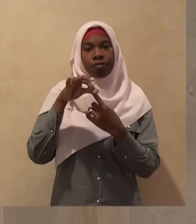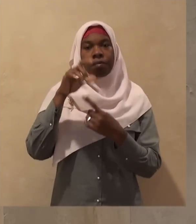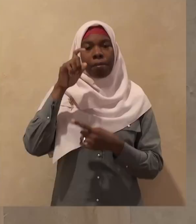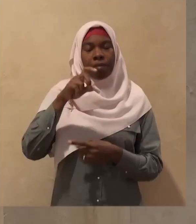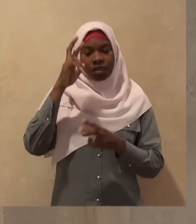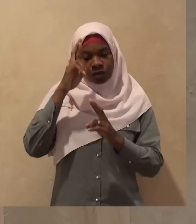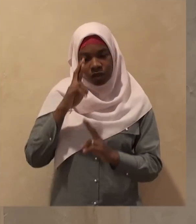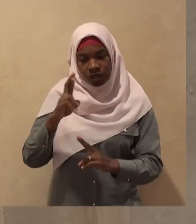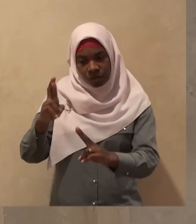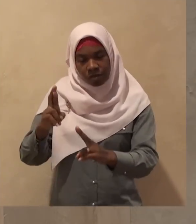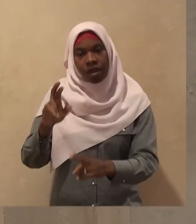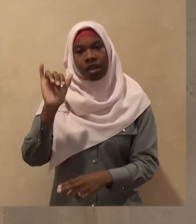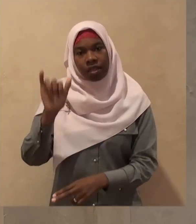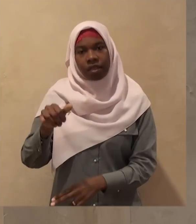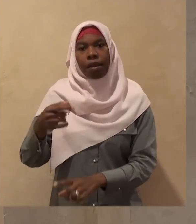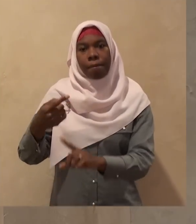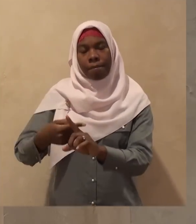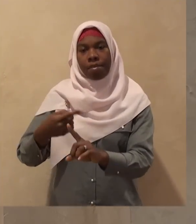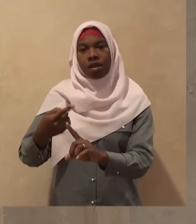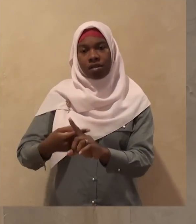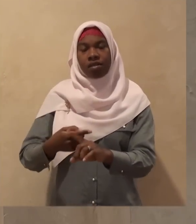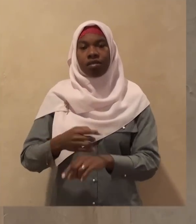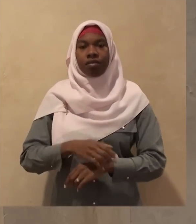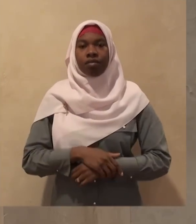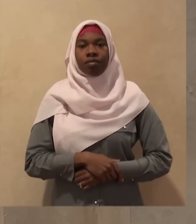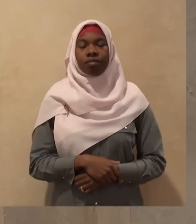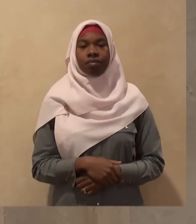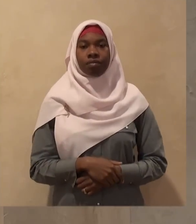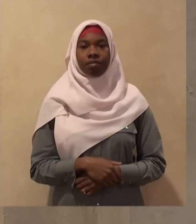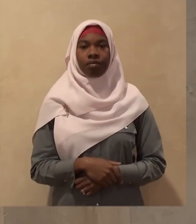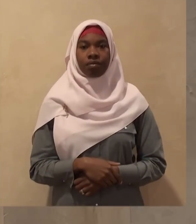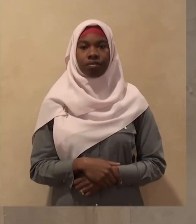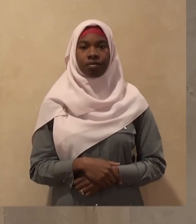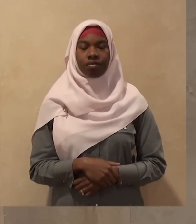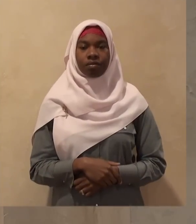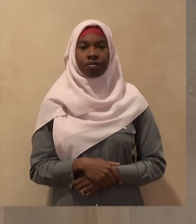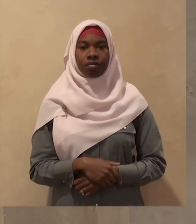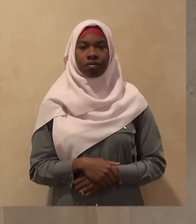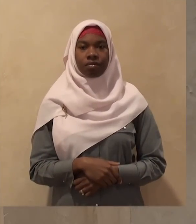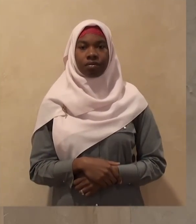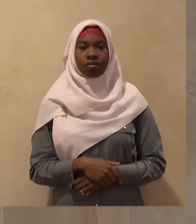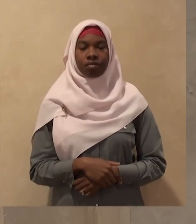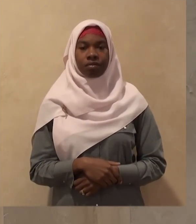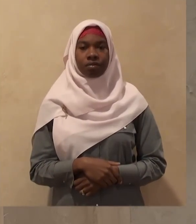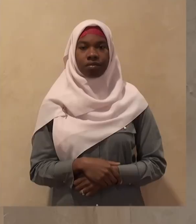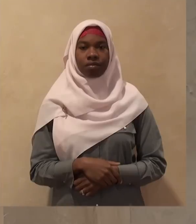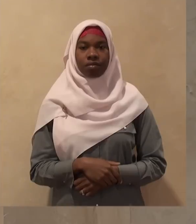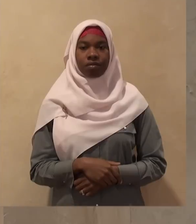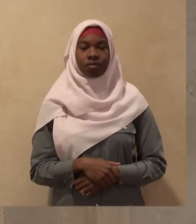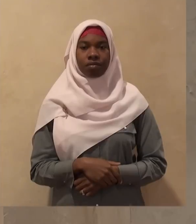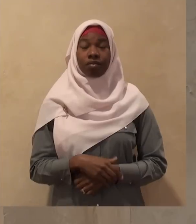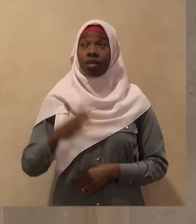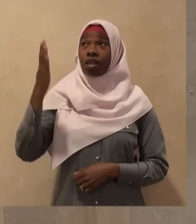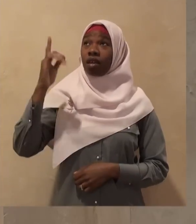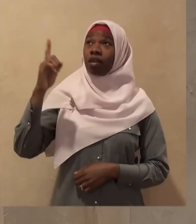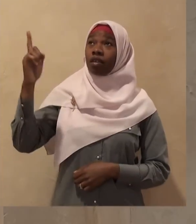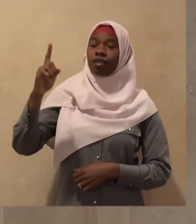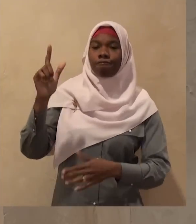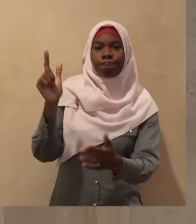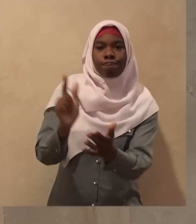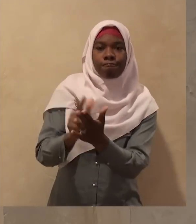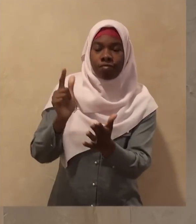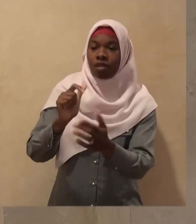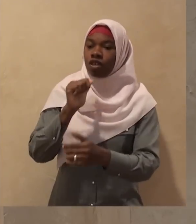subhanahu wa ta'ala prohibited us from violating their holiness from violating their sanctity from